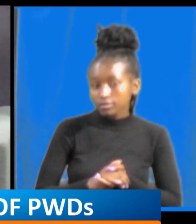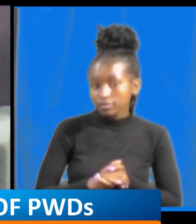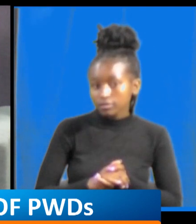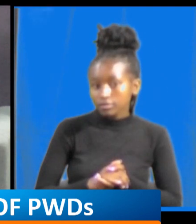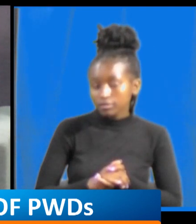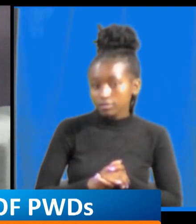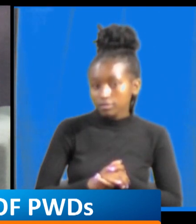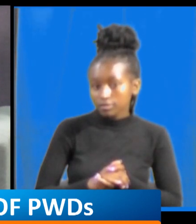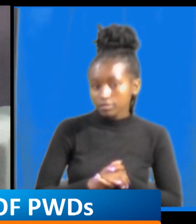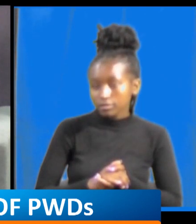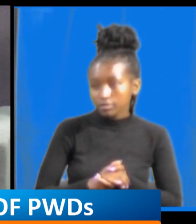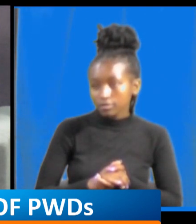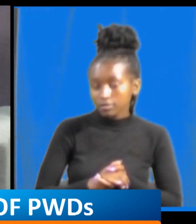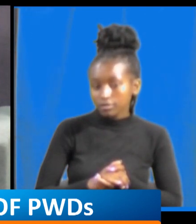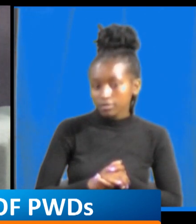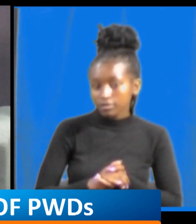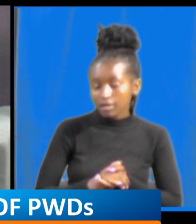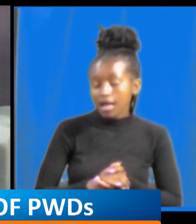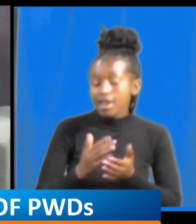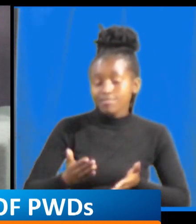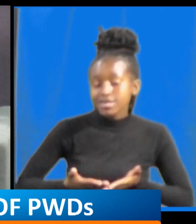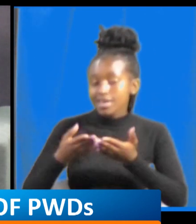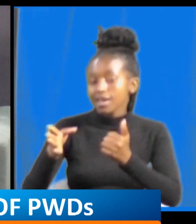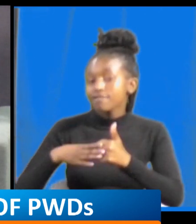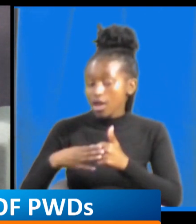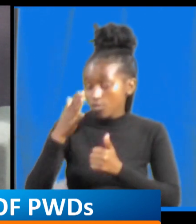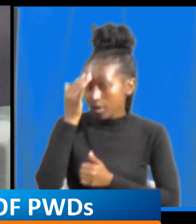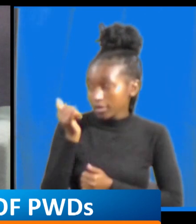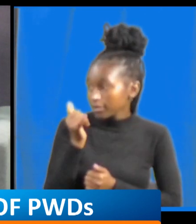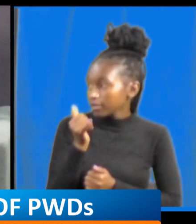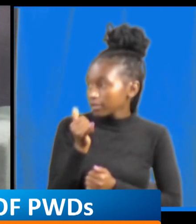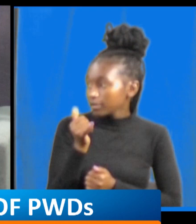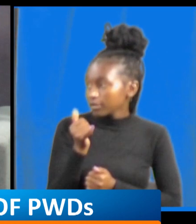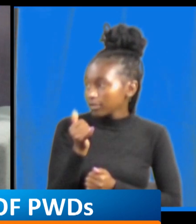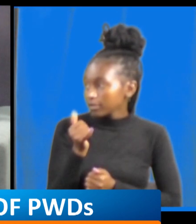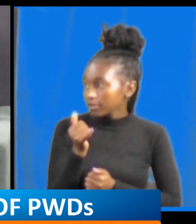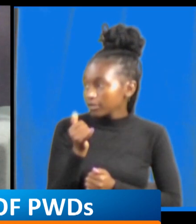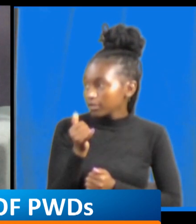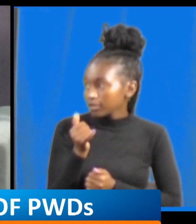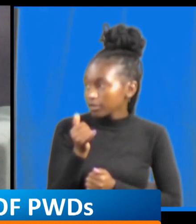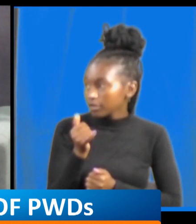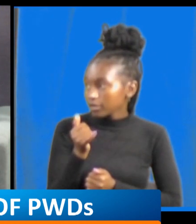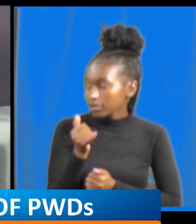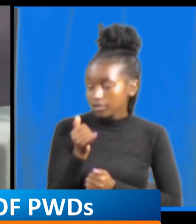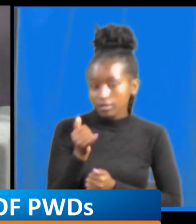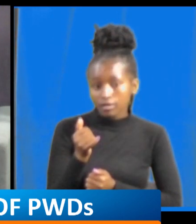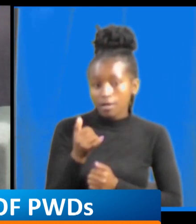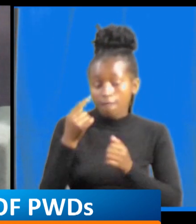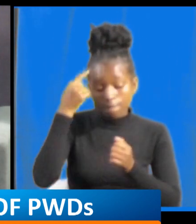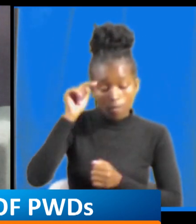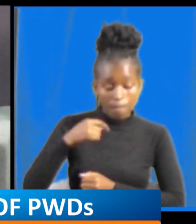would give them 10 over 10 but i'll give nine because uh let's just give them 10 because practically